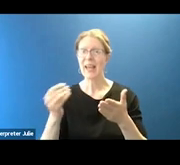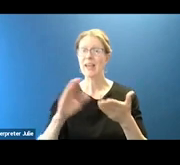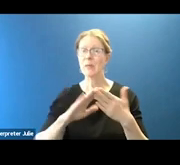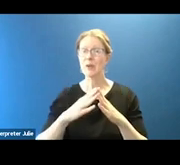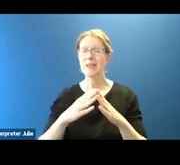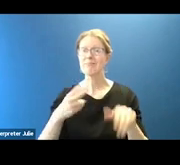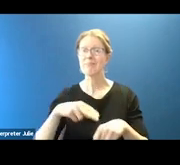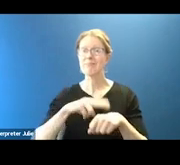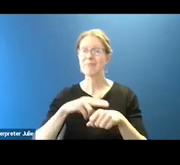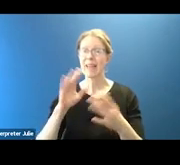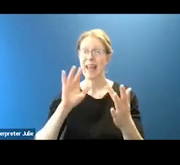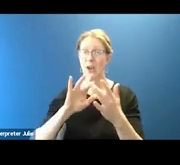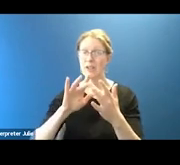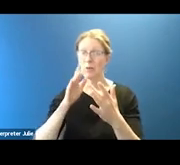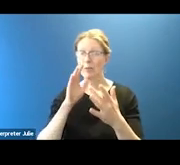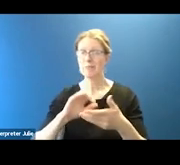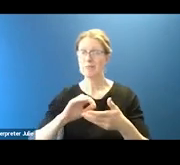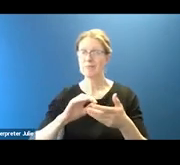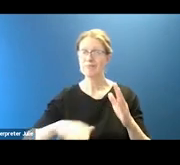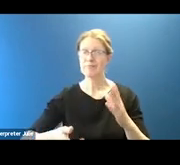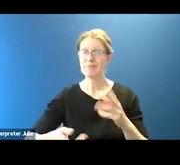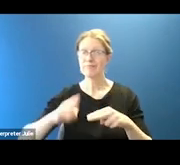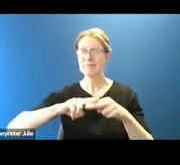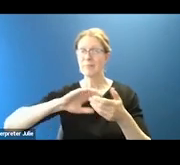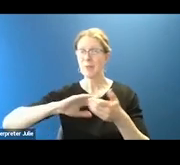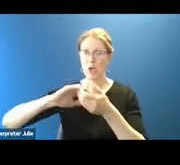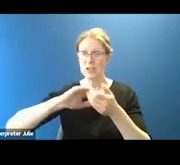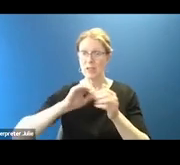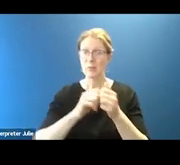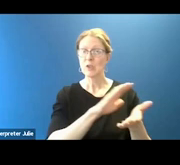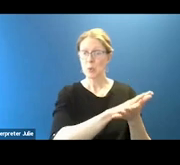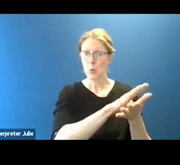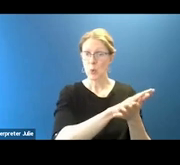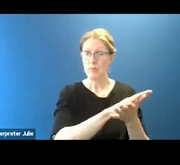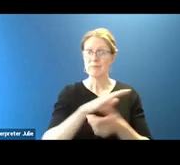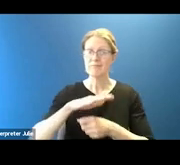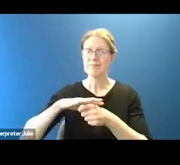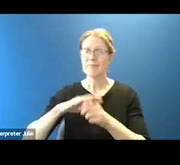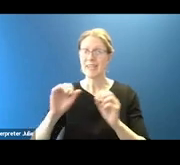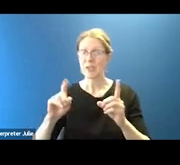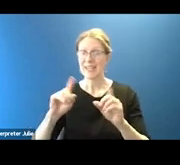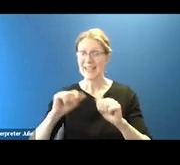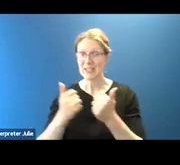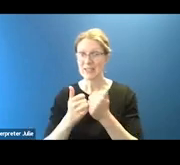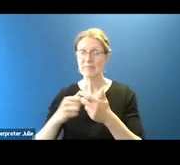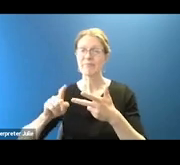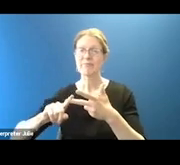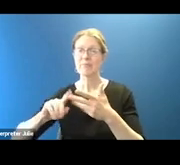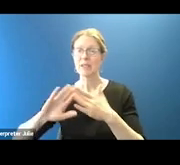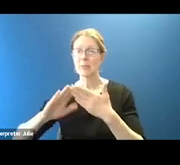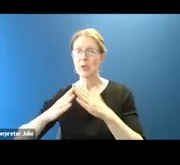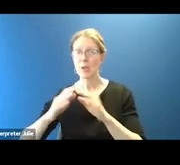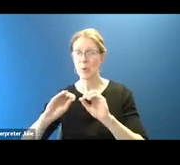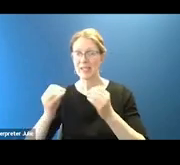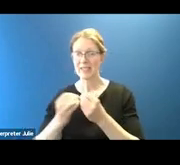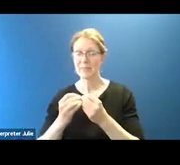that strengthens partnerships among schools, local education agencies, and other community organizations. The $40